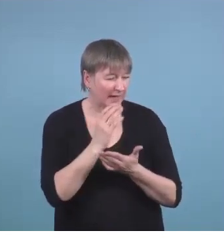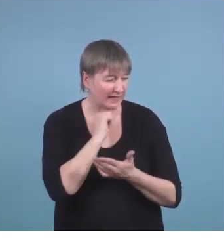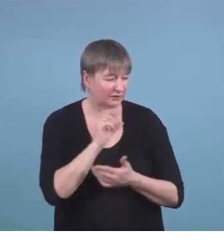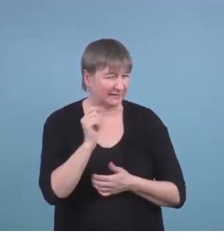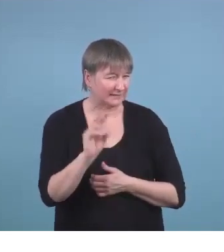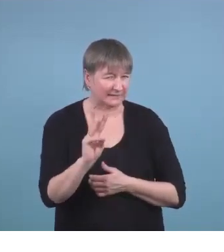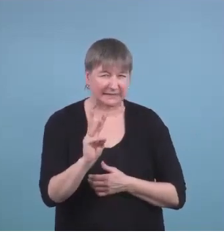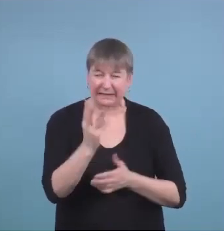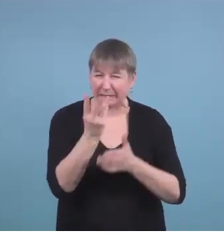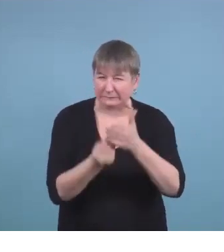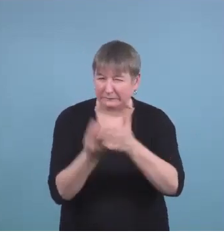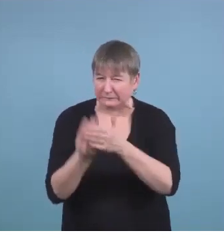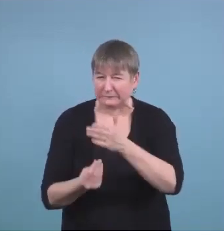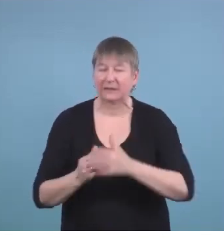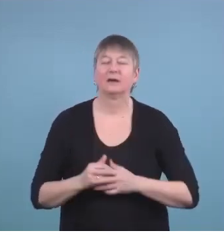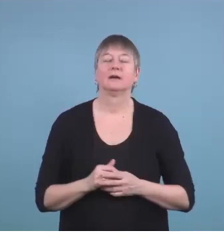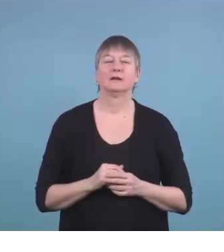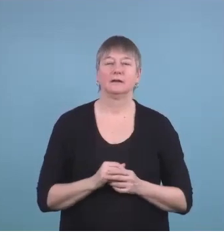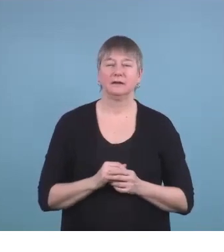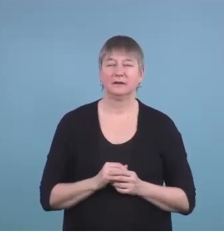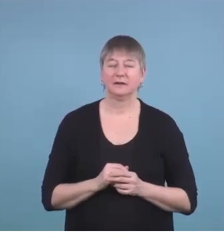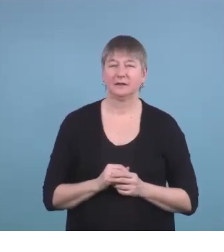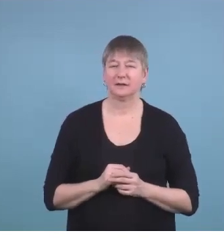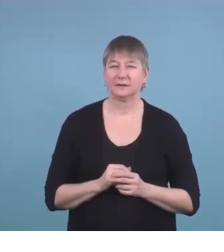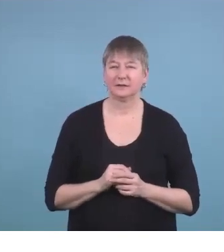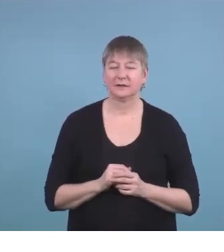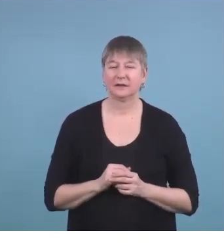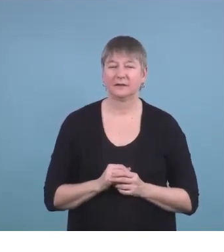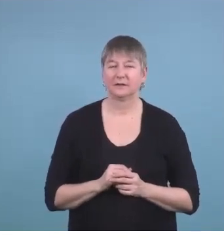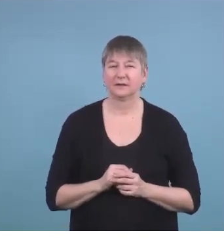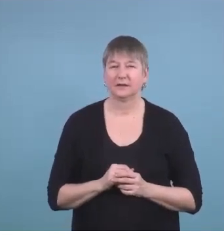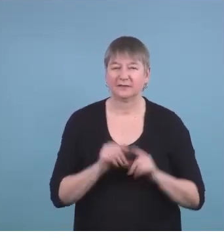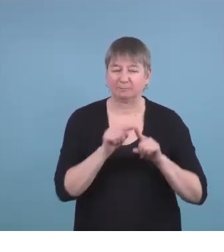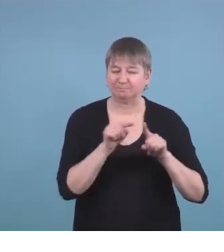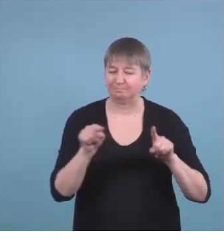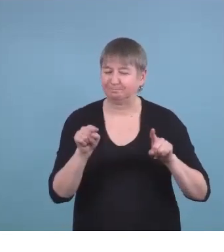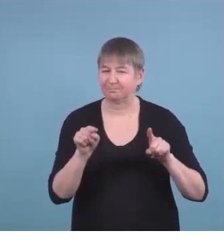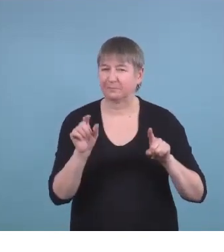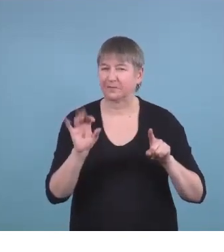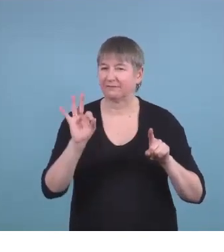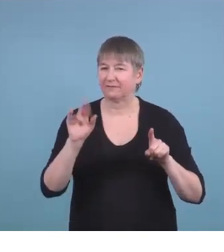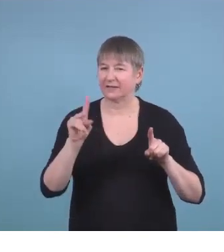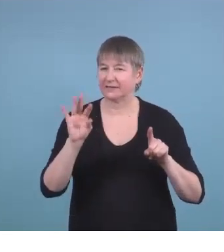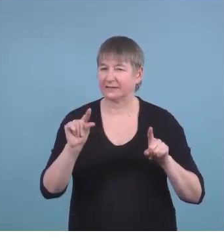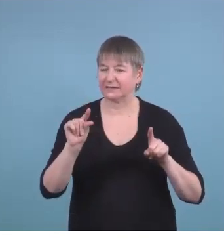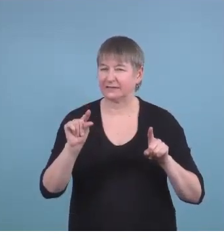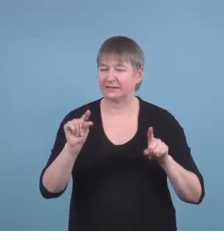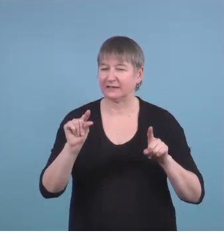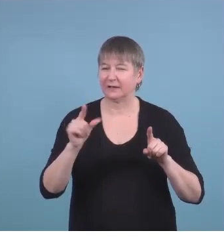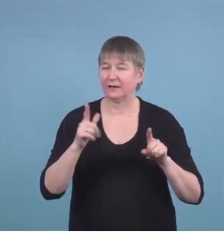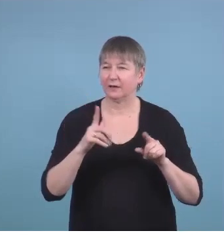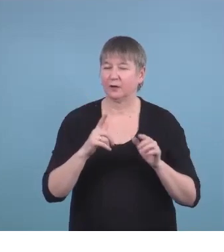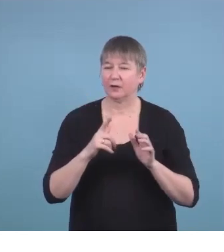is where it started going out so the the pvd funding um requires that